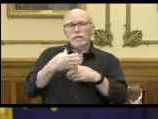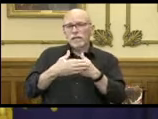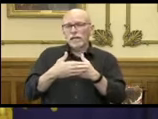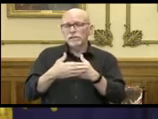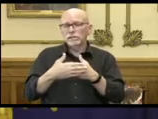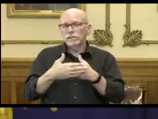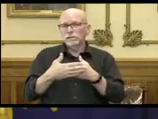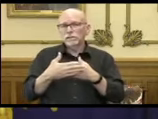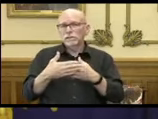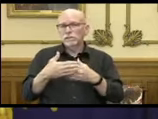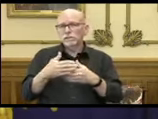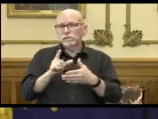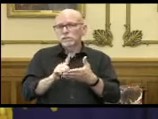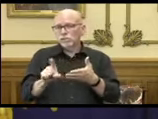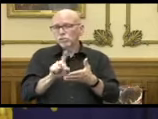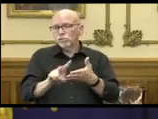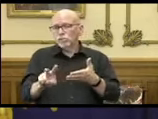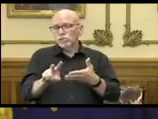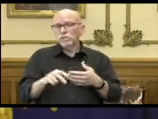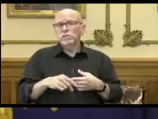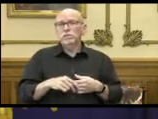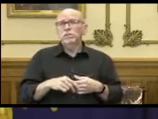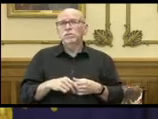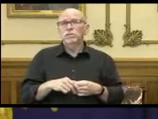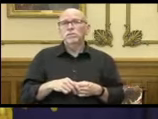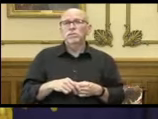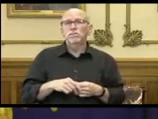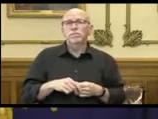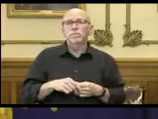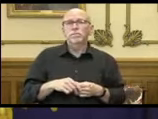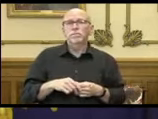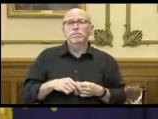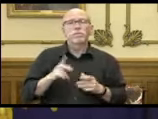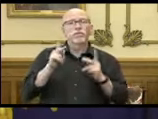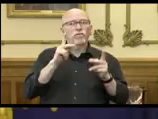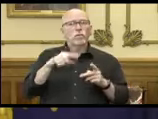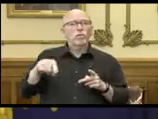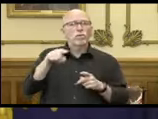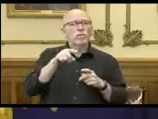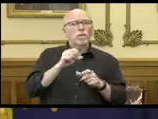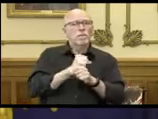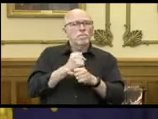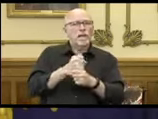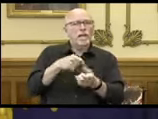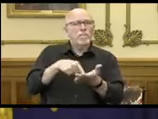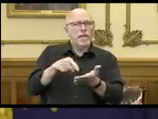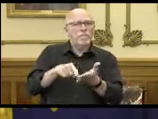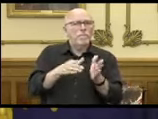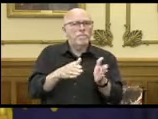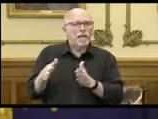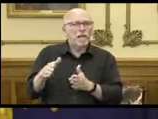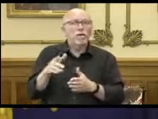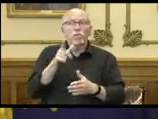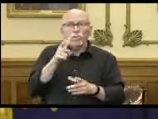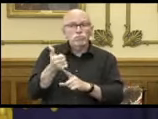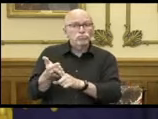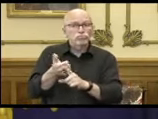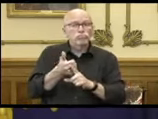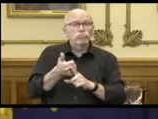couple weeks here that folks are making payment plans. Folks who are